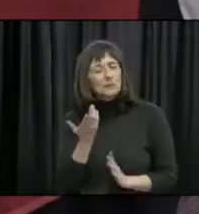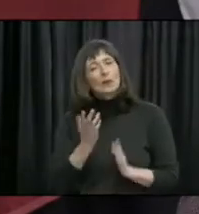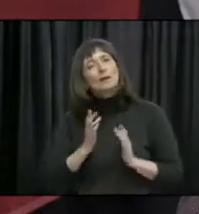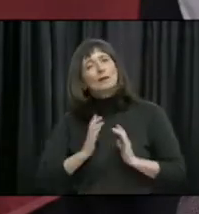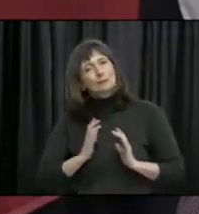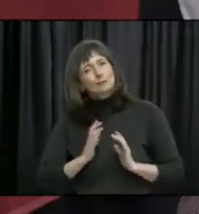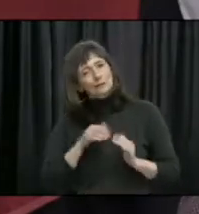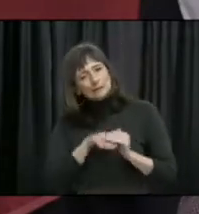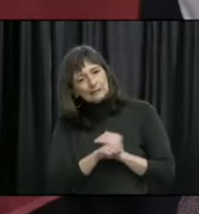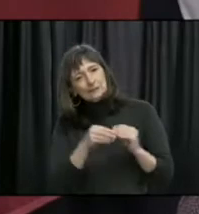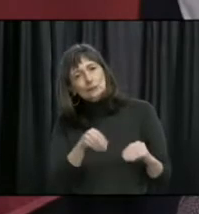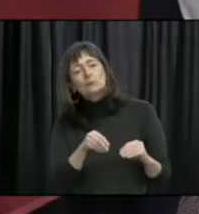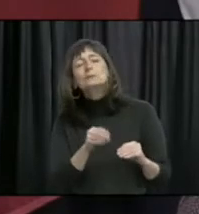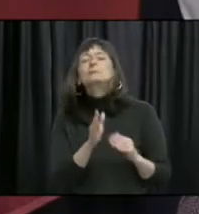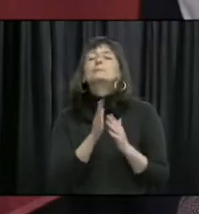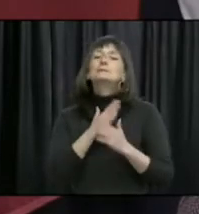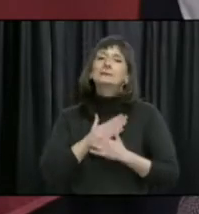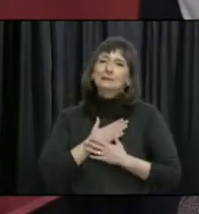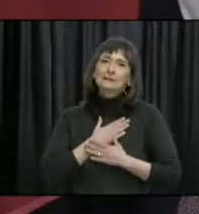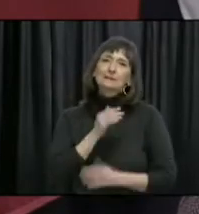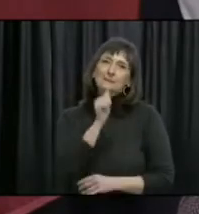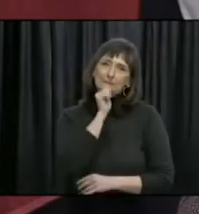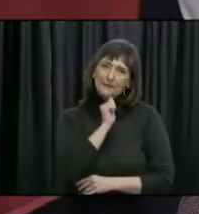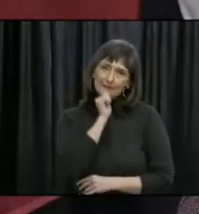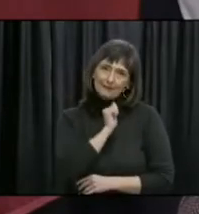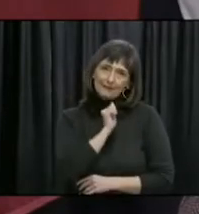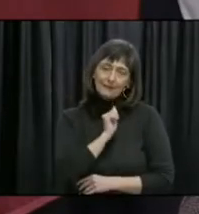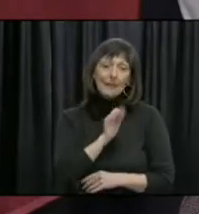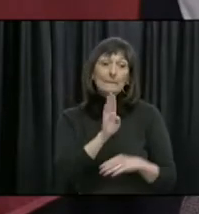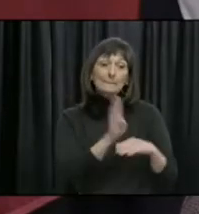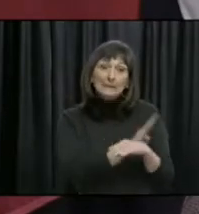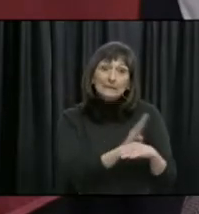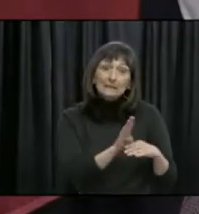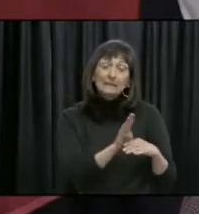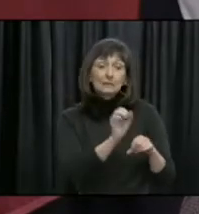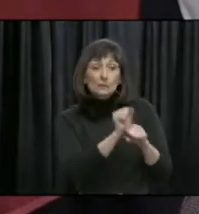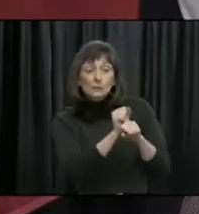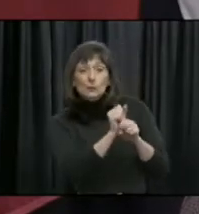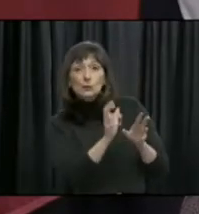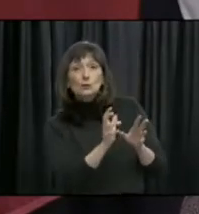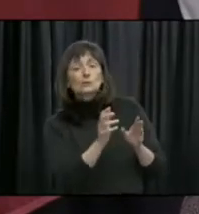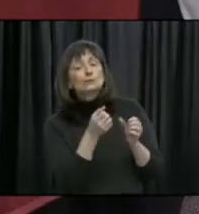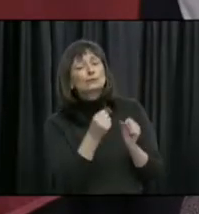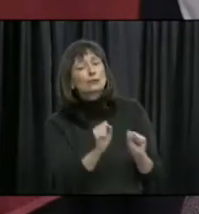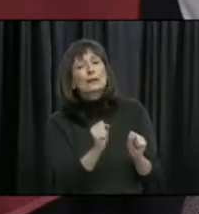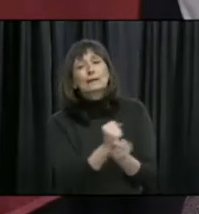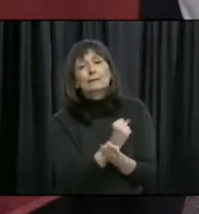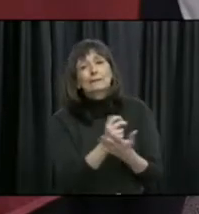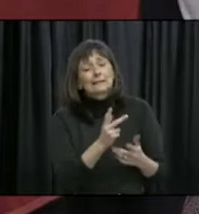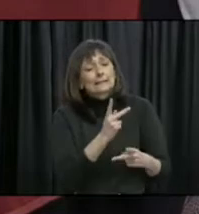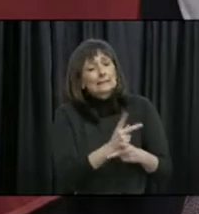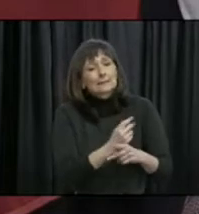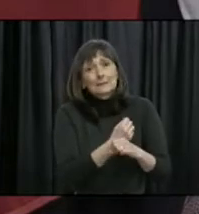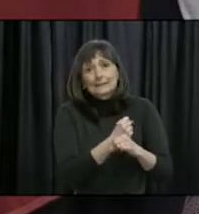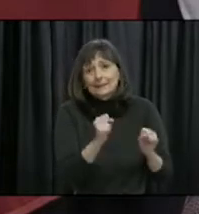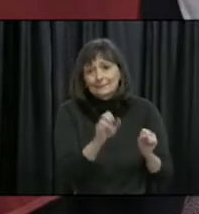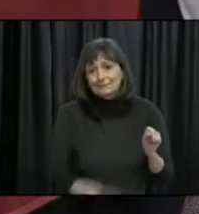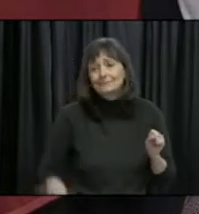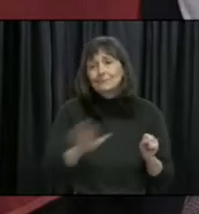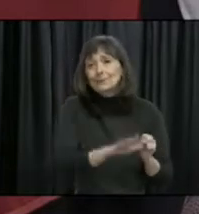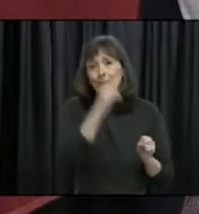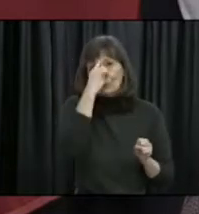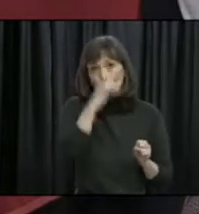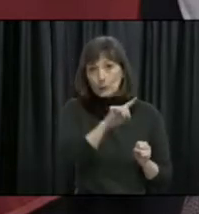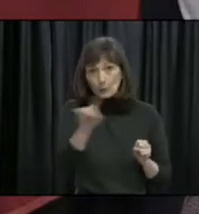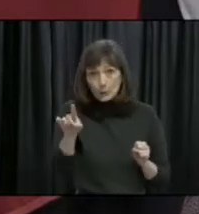please have patience. Businesses and their employees are doing everything that they can to put your health and safety measures in place.